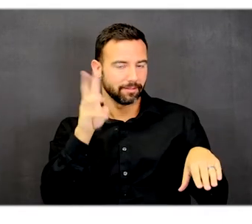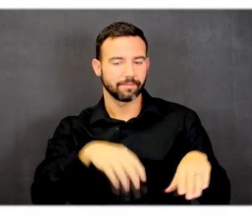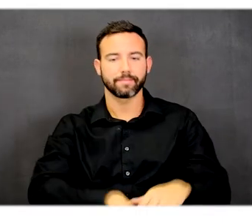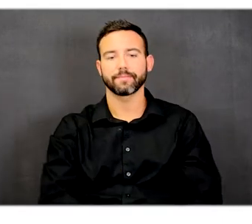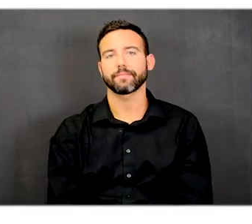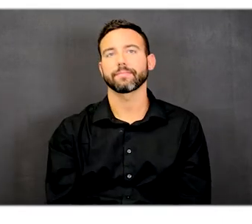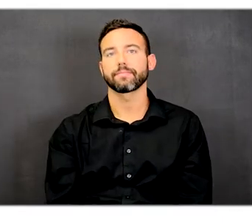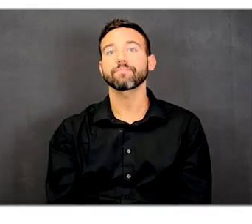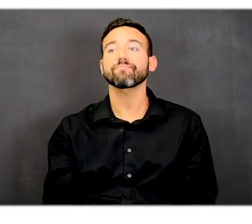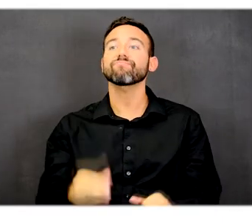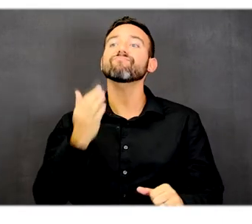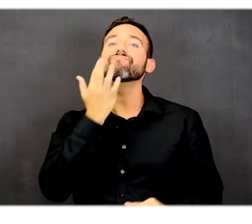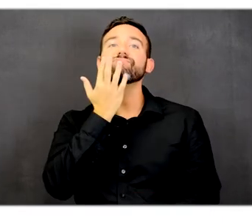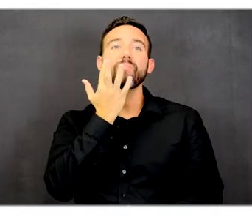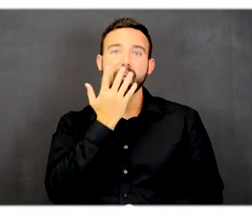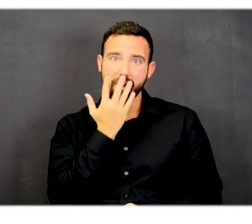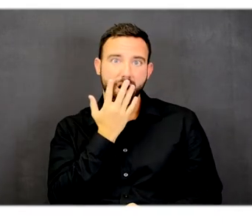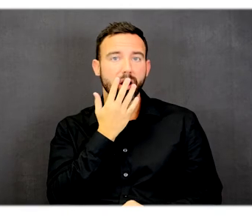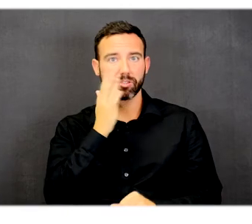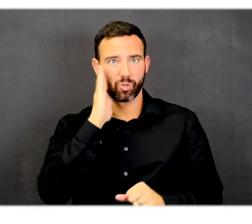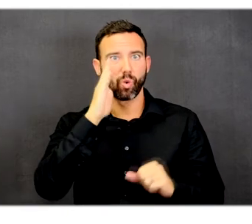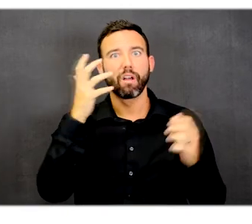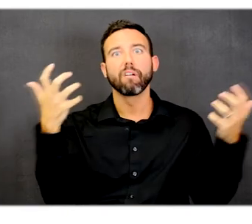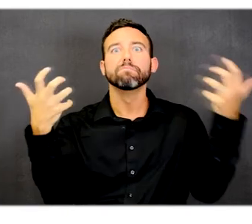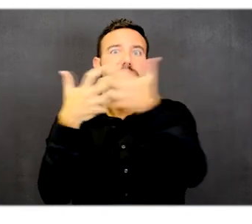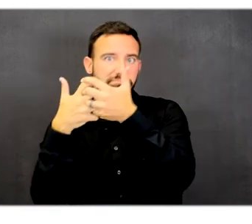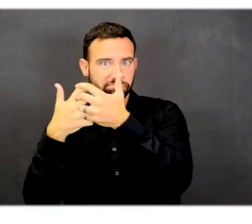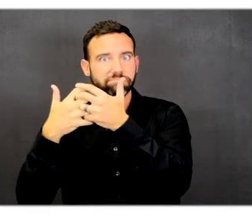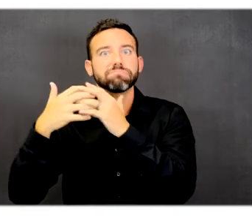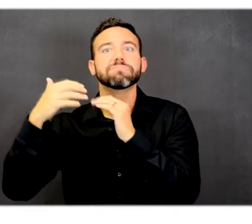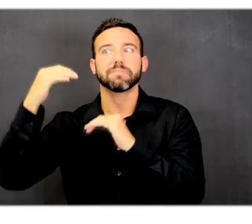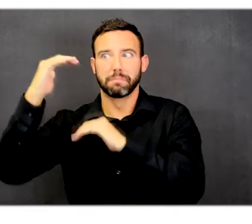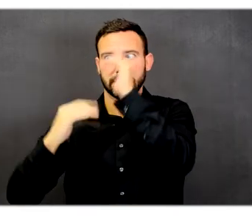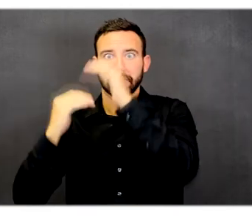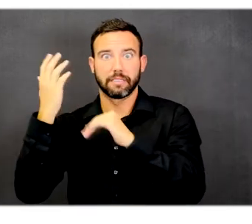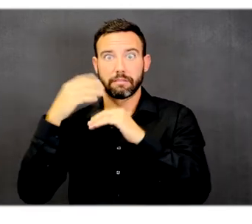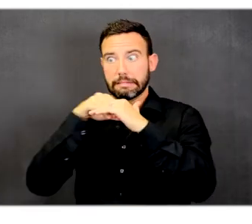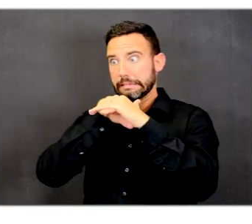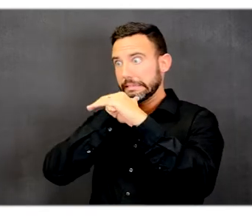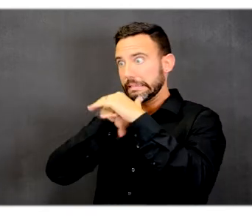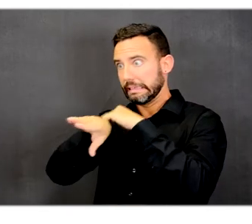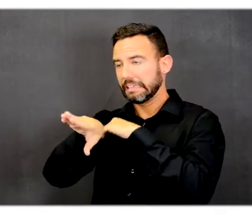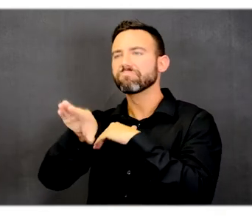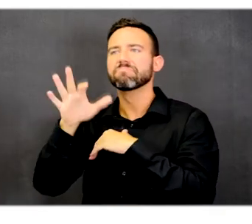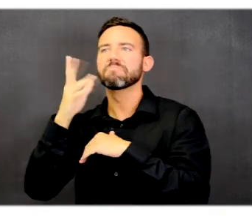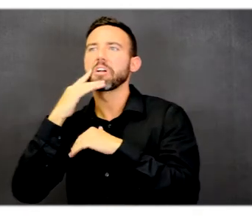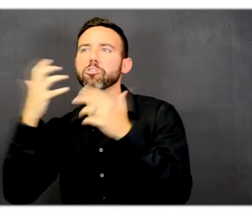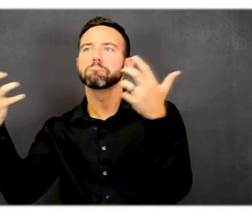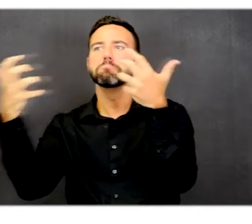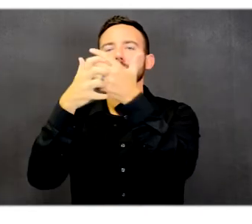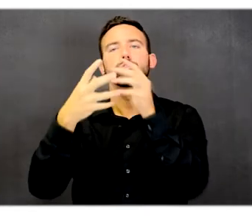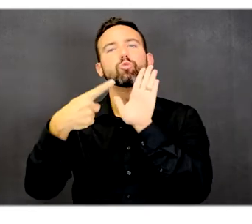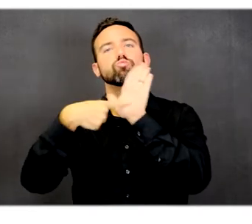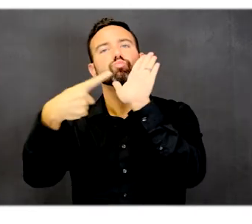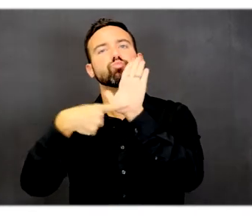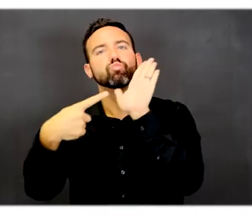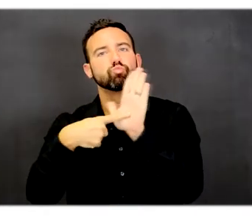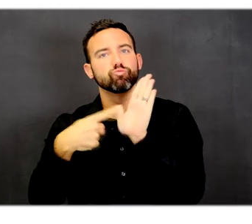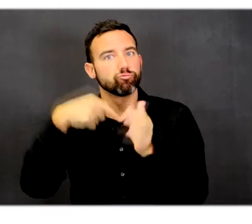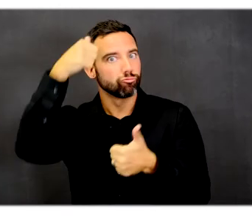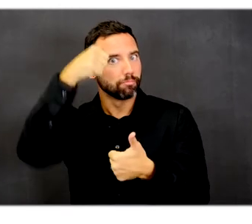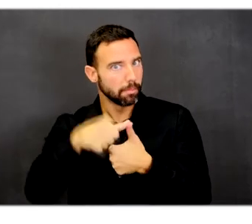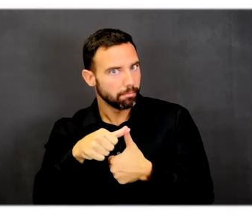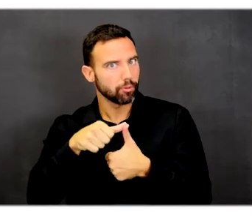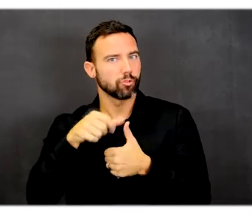Those colors will continue through the building when navigating to the interior of the building. Each of the floors has a theme,